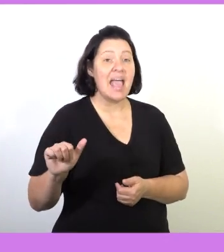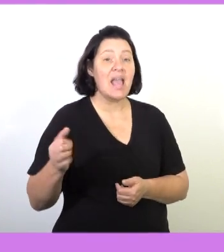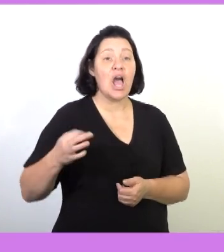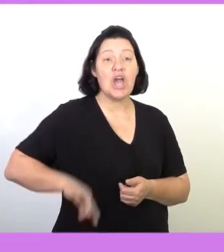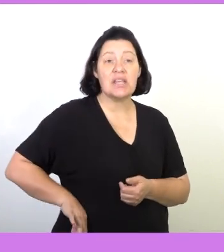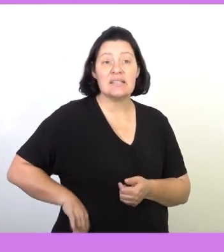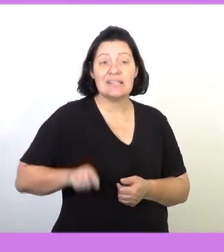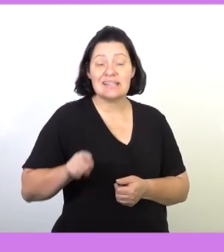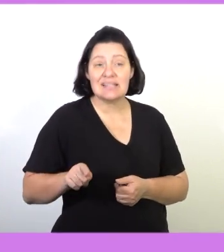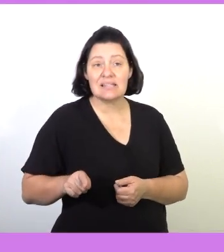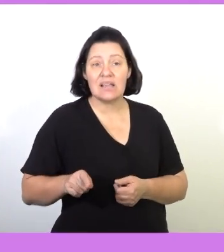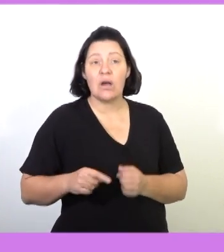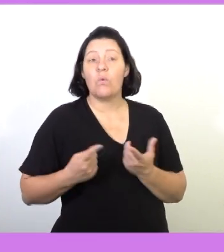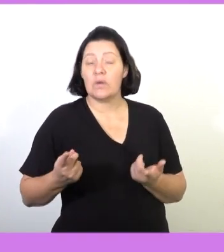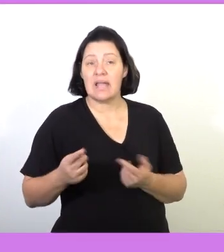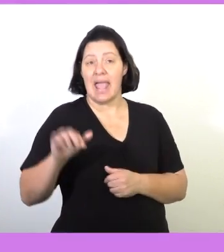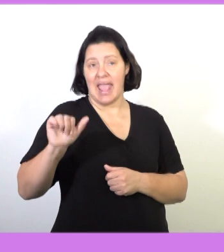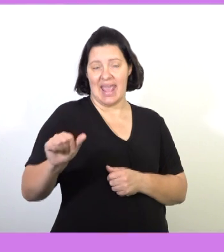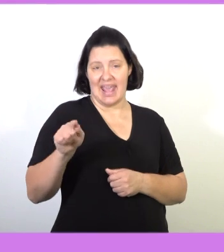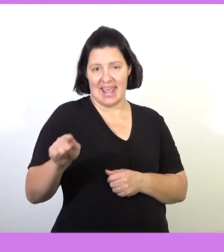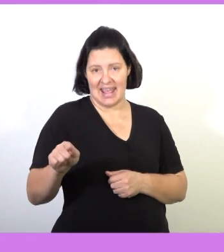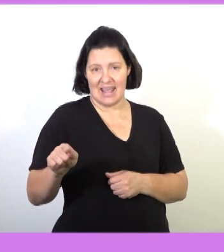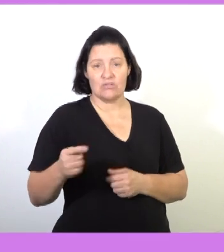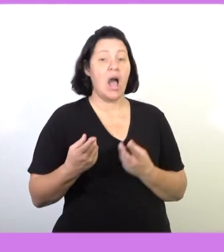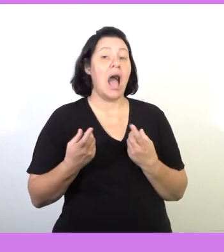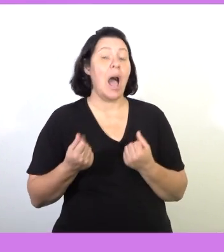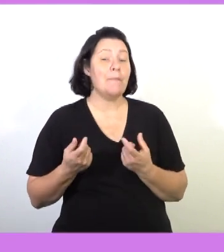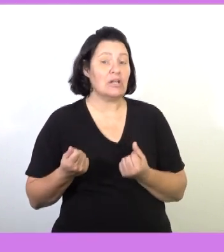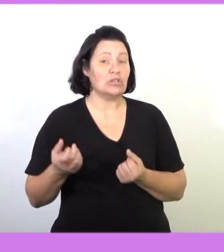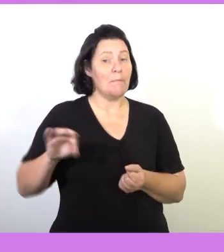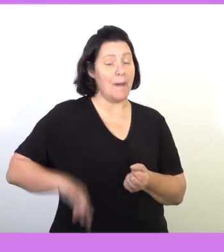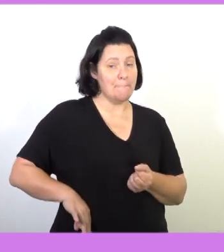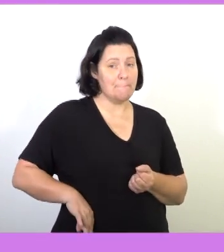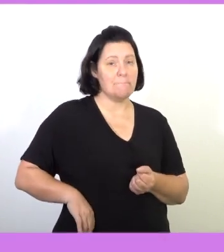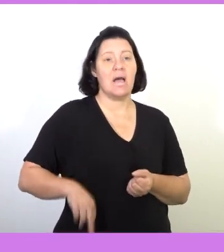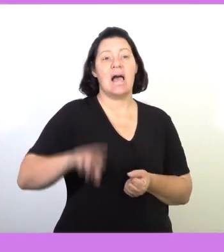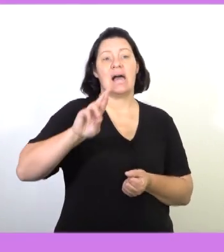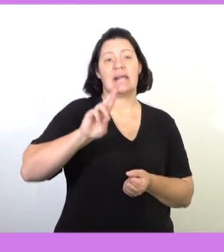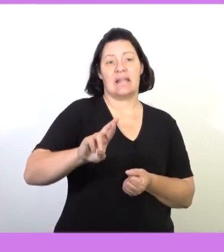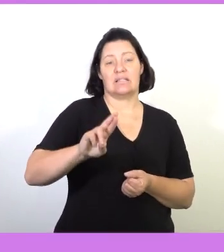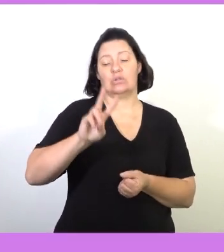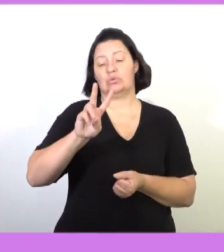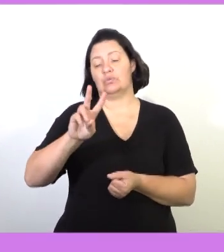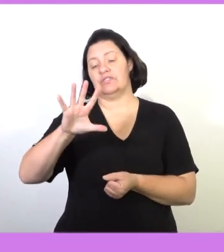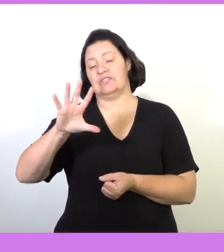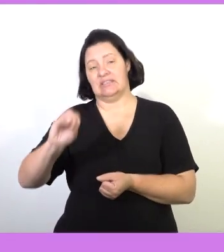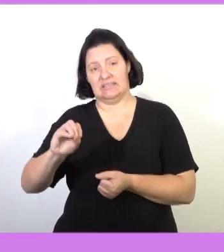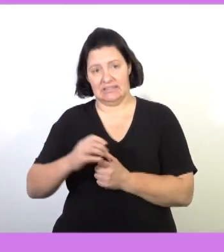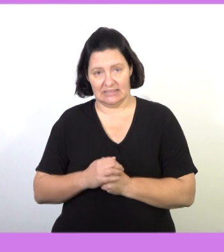earnings in this case are represented by A. Therefore the amount there, it will be 250.